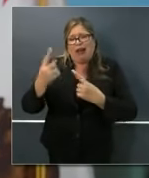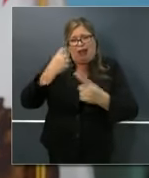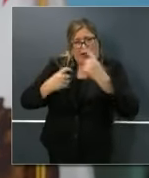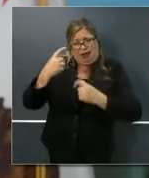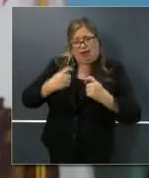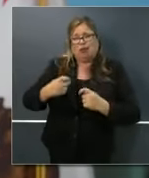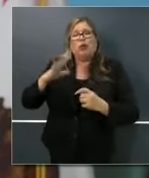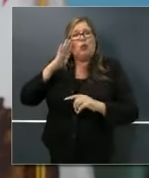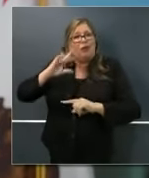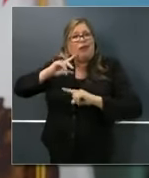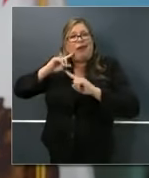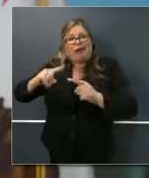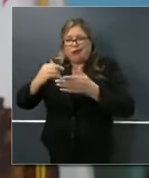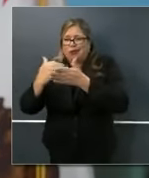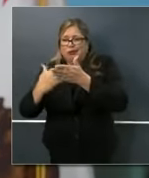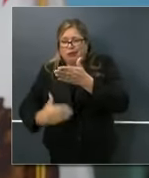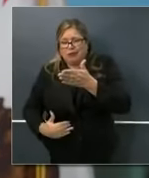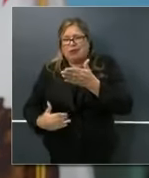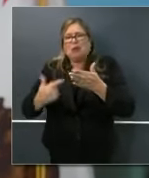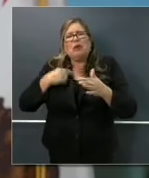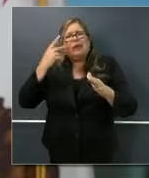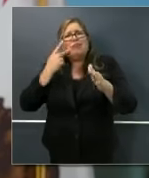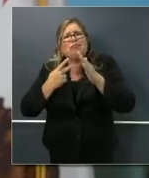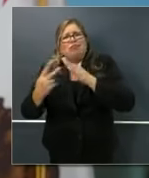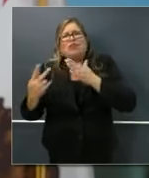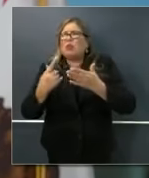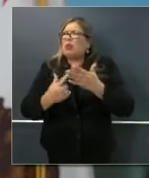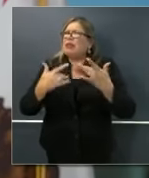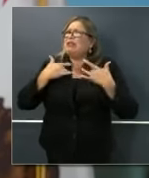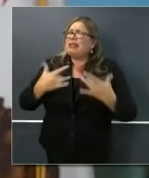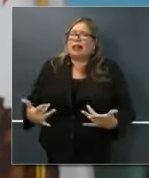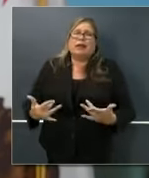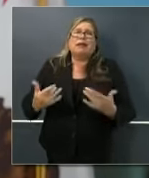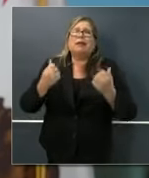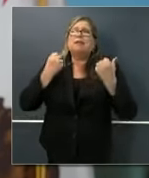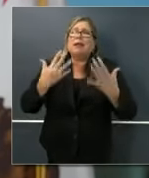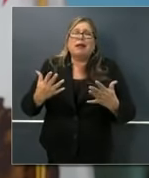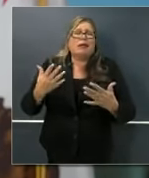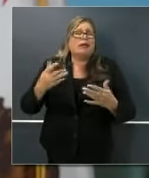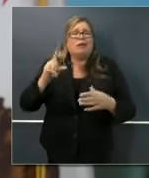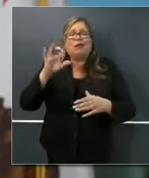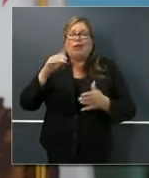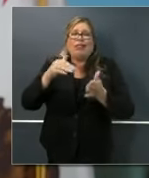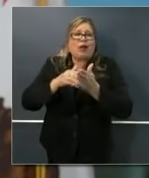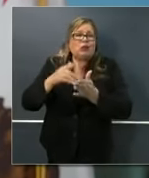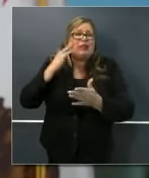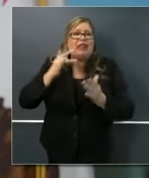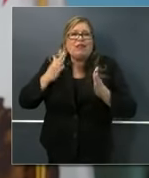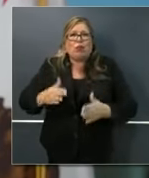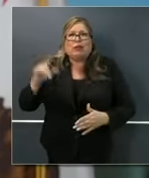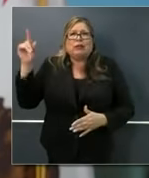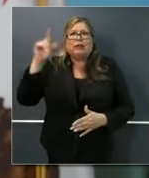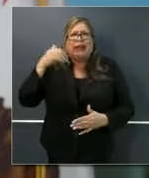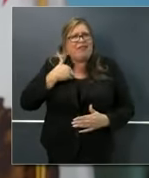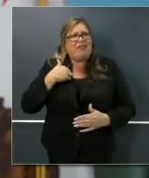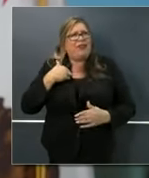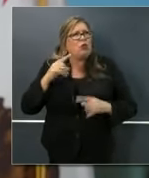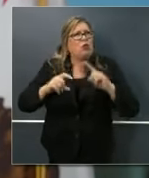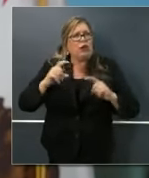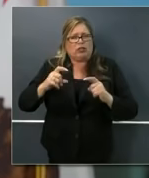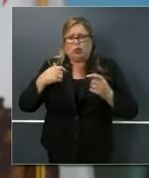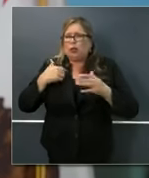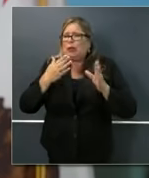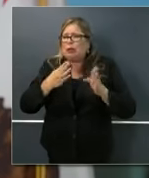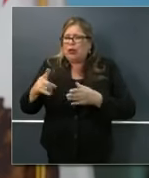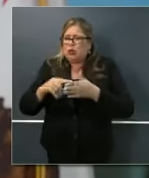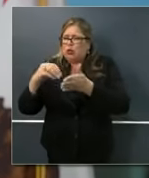only the questions you just asked, but anticipate the questions hundreds of thousands of Californians will be asking about this program. And